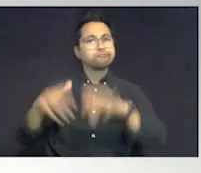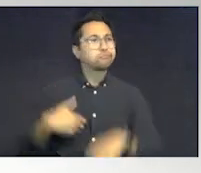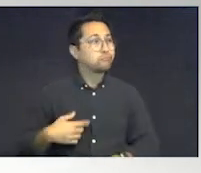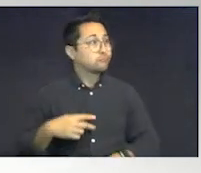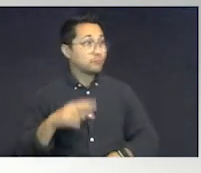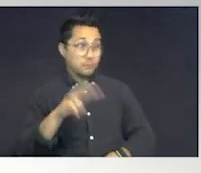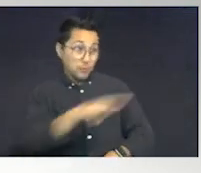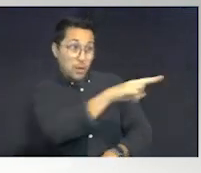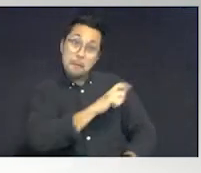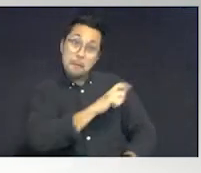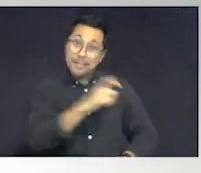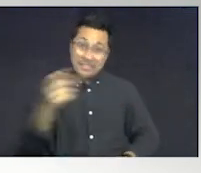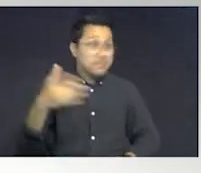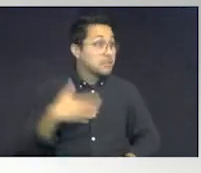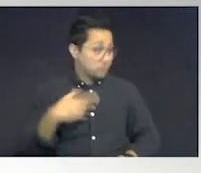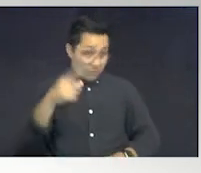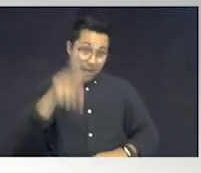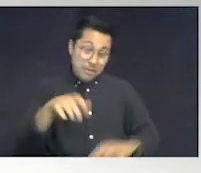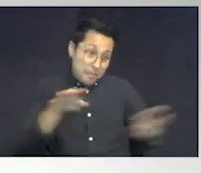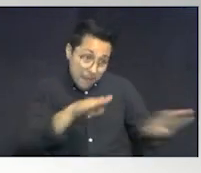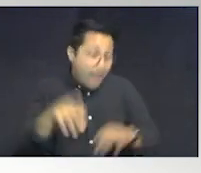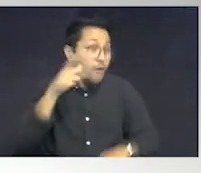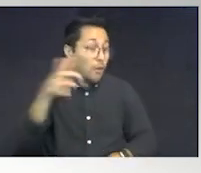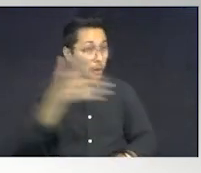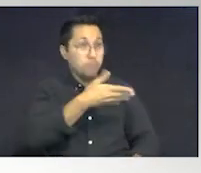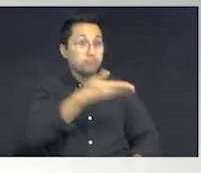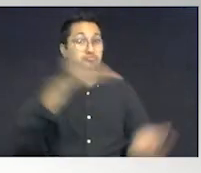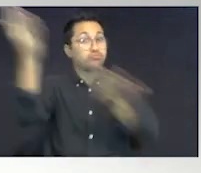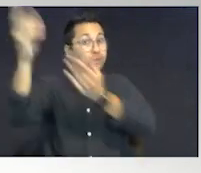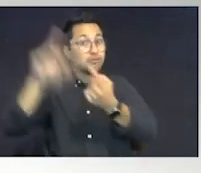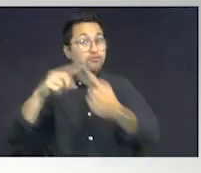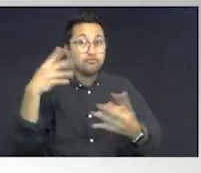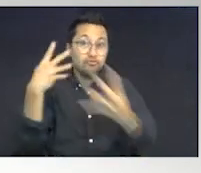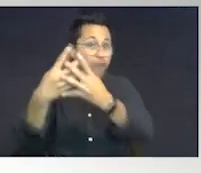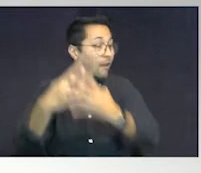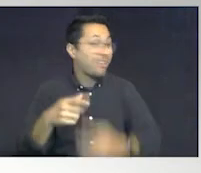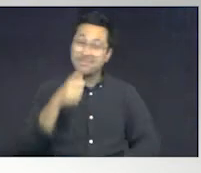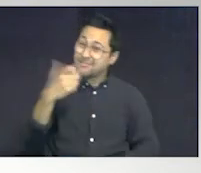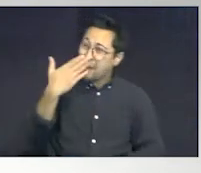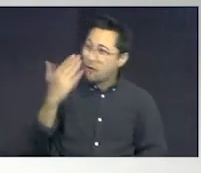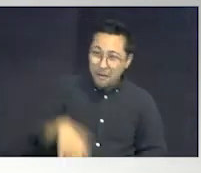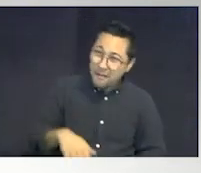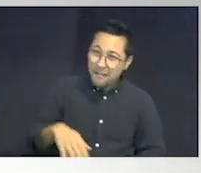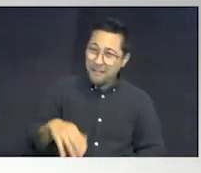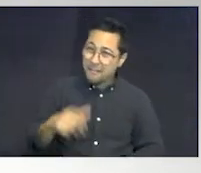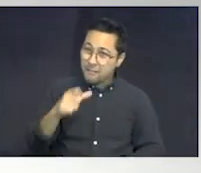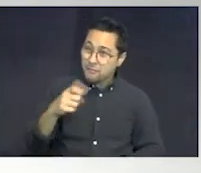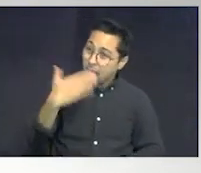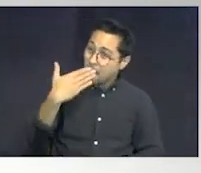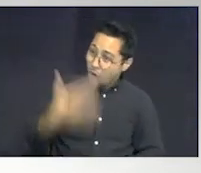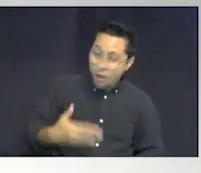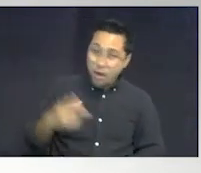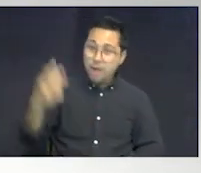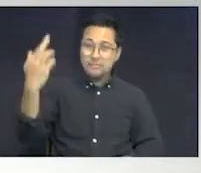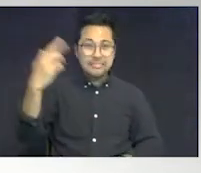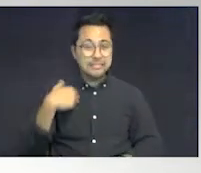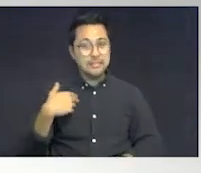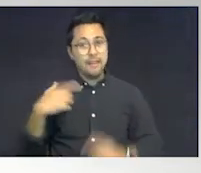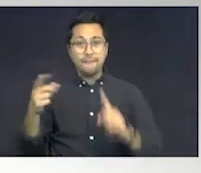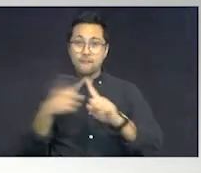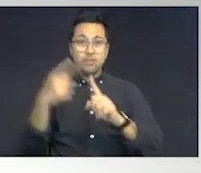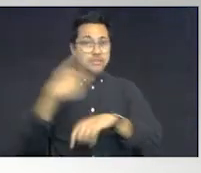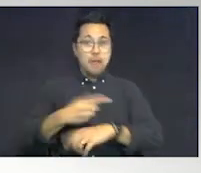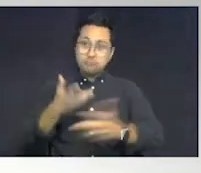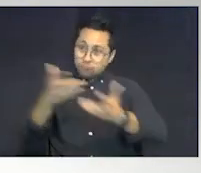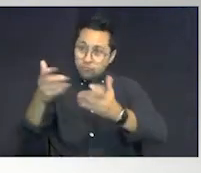out. You need to behave. They're going to take you to jail. That's not good. Because if the first time I deal with an individual with autism at 30 years old is the